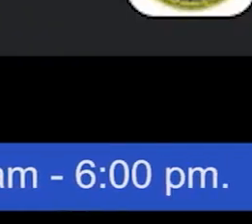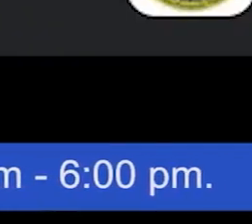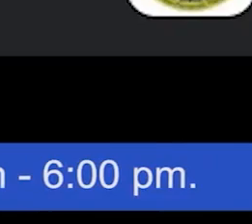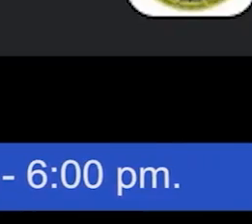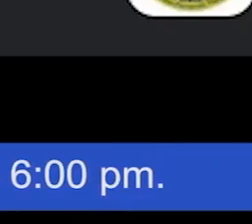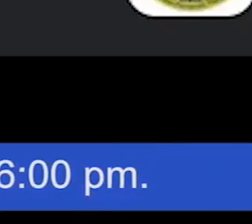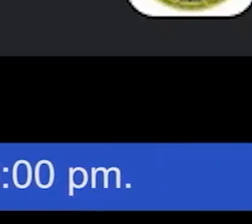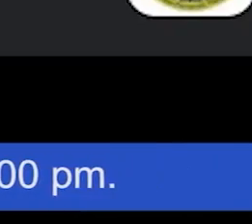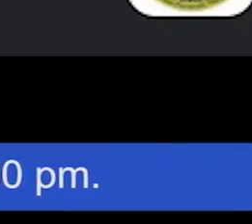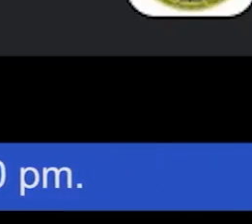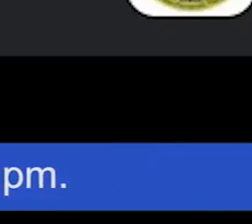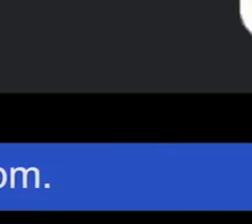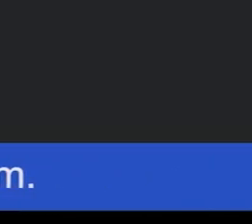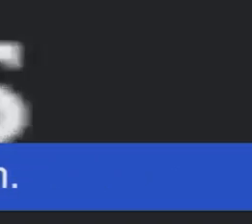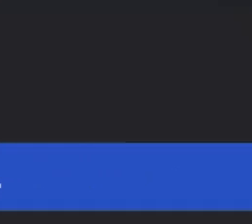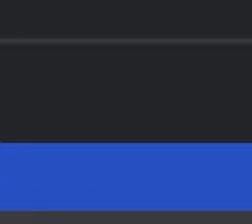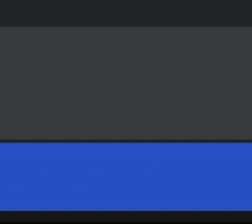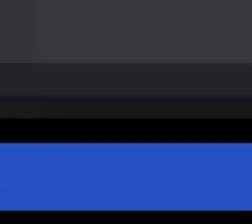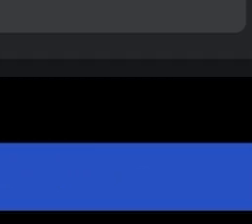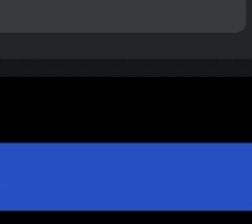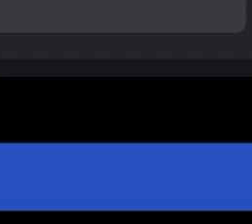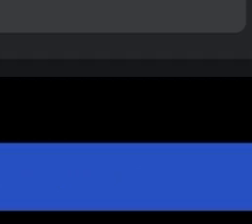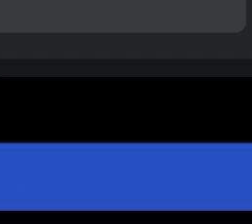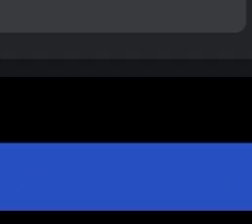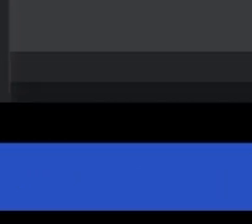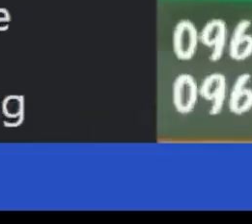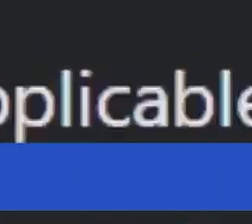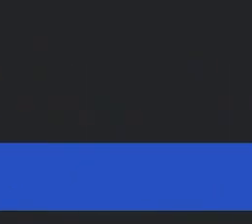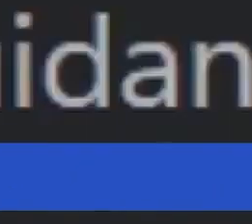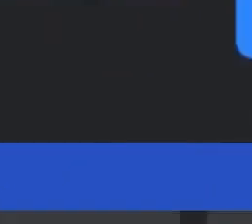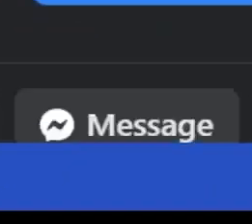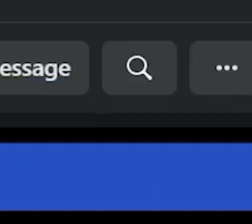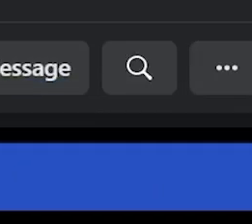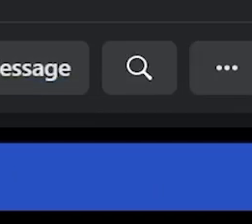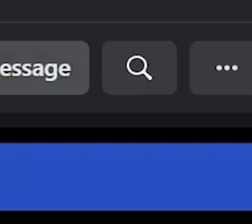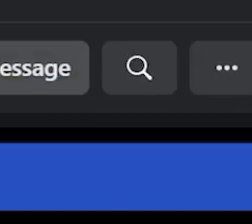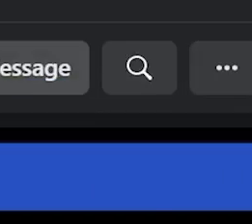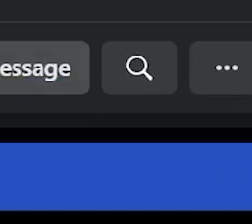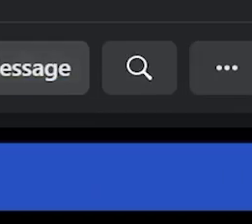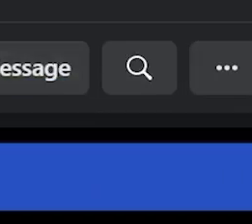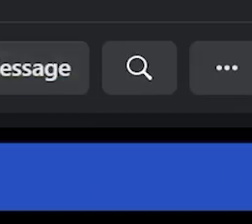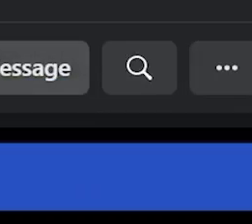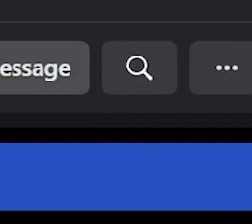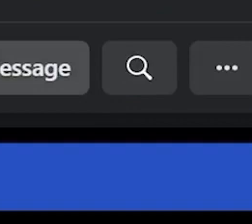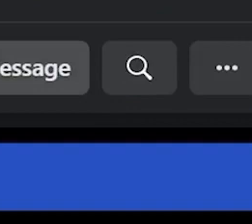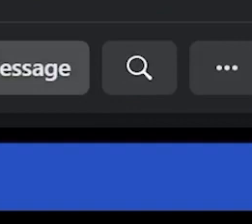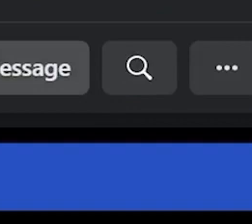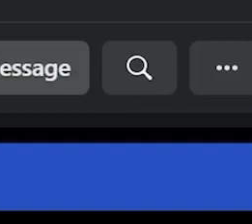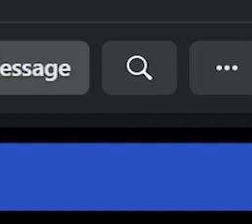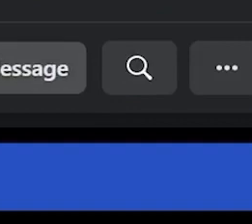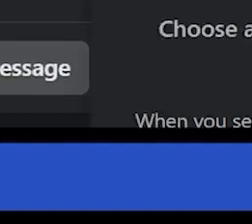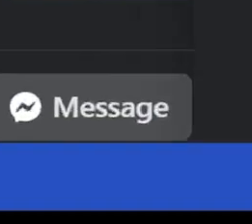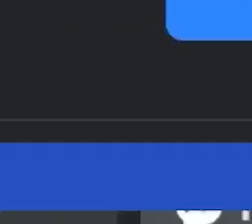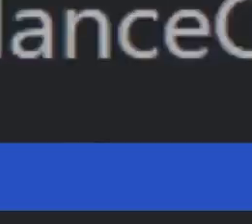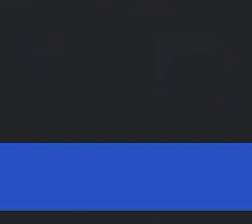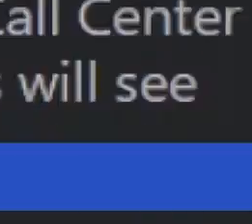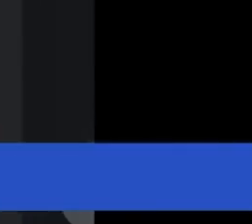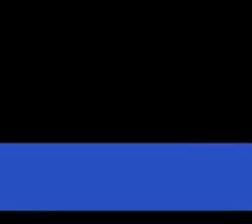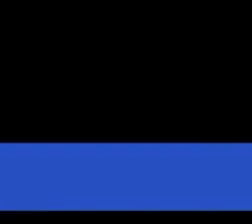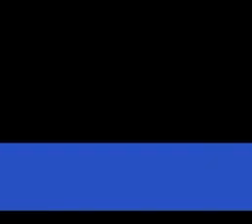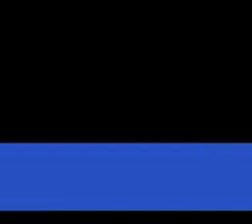Ano pang hinihintay ninyo? Tumawag na sa aming mga numero o bumisita na sa aming Facebook page at magpadala ng inyong mga